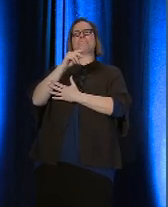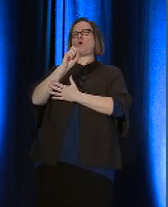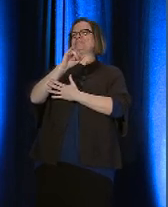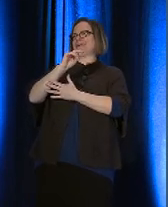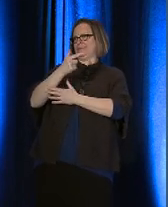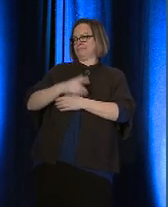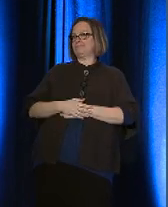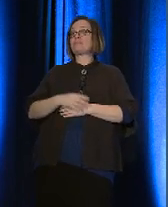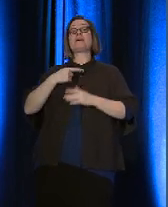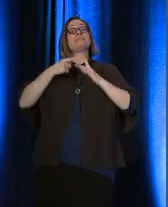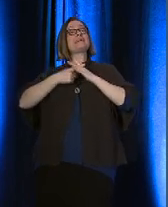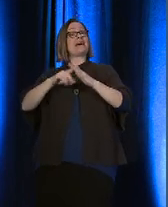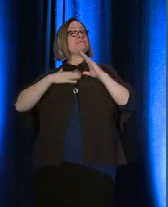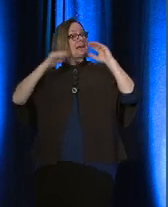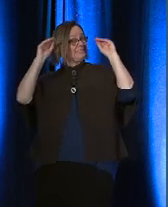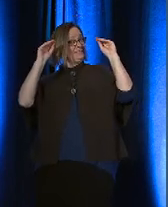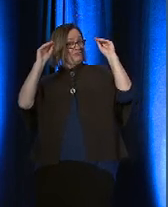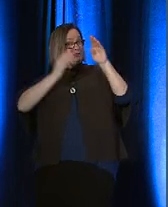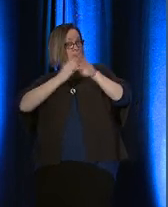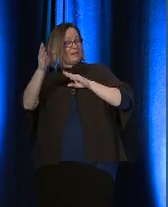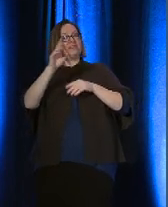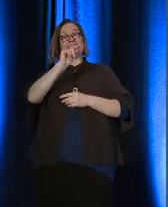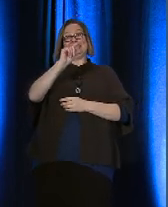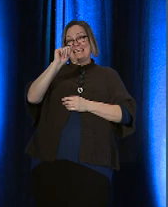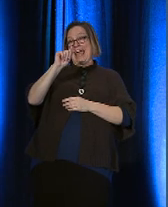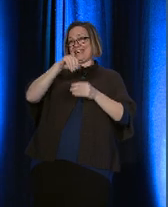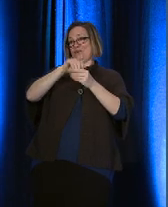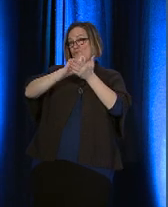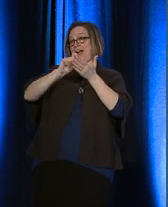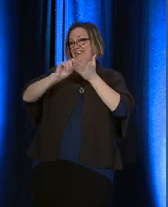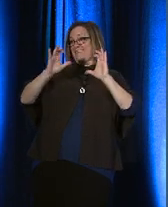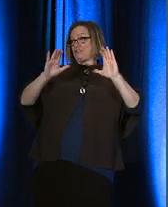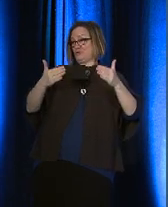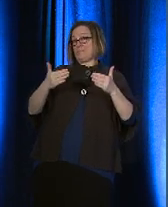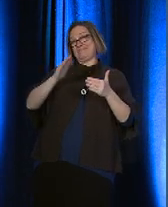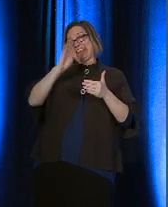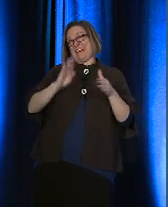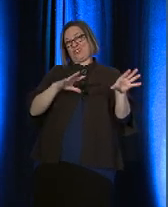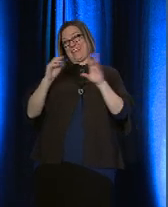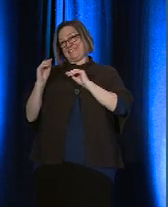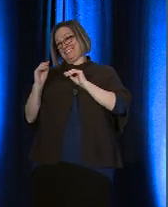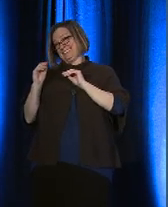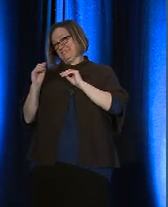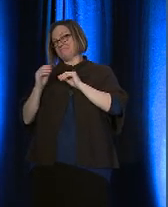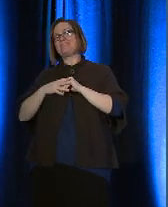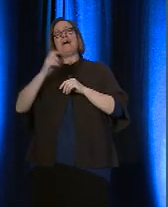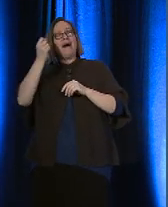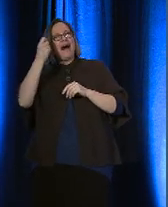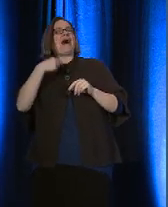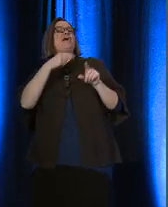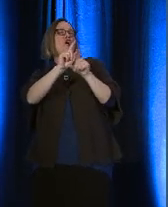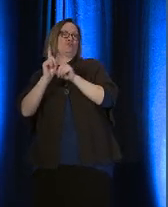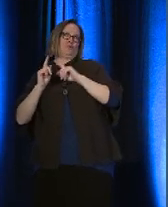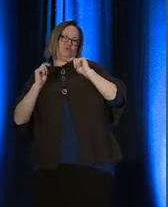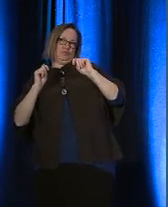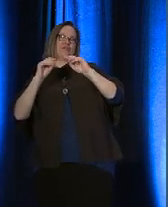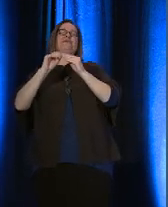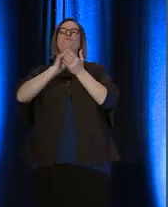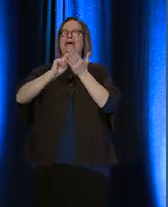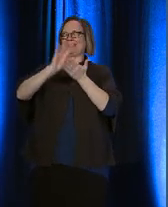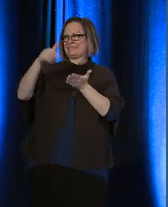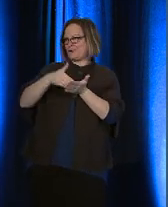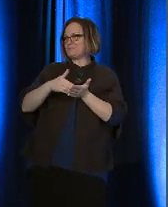my teaching career as a TA in the writing classroom and never really left, although I have also tutored in writing centers,